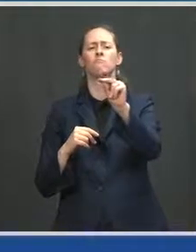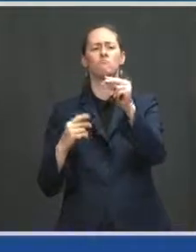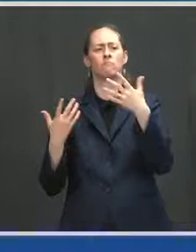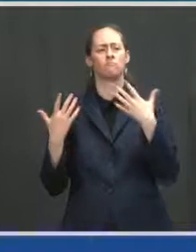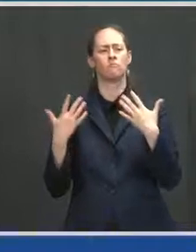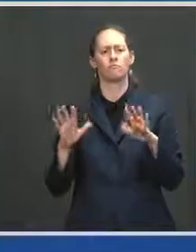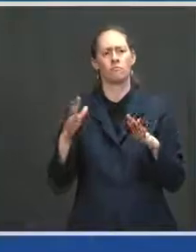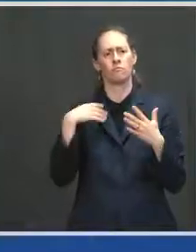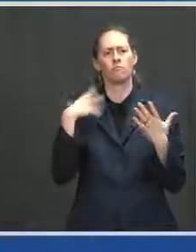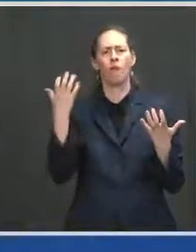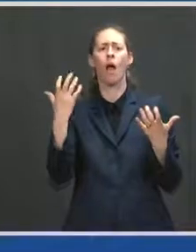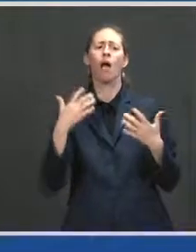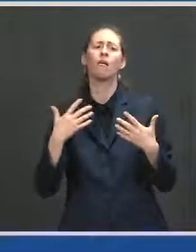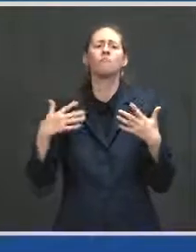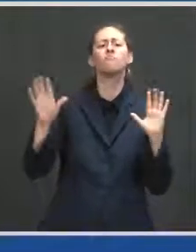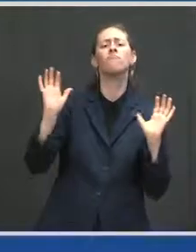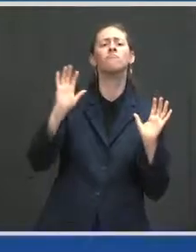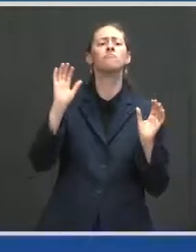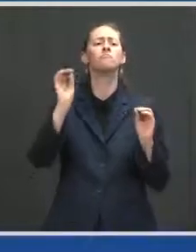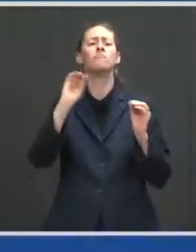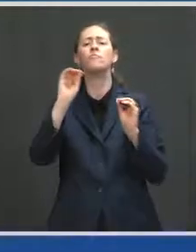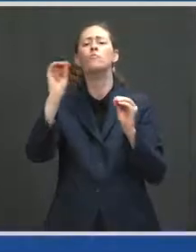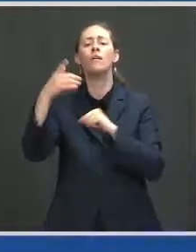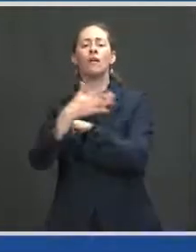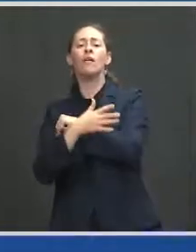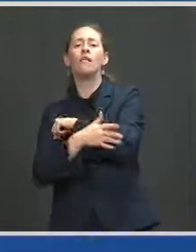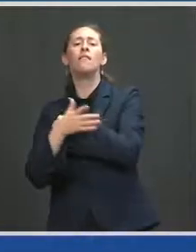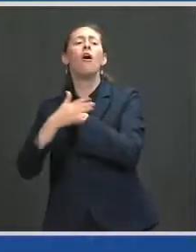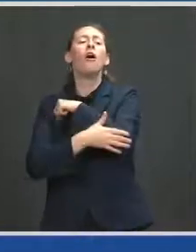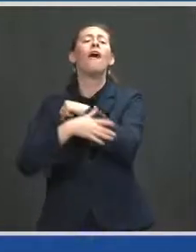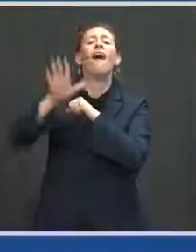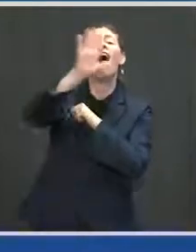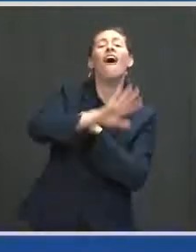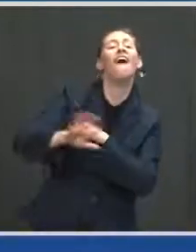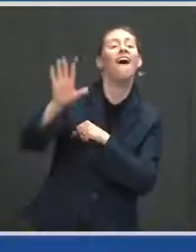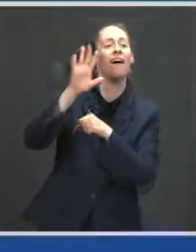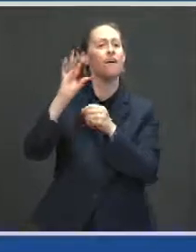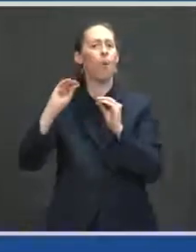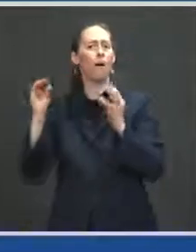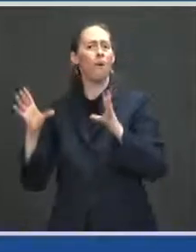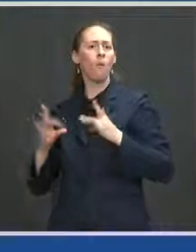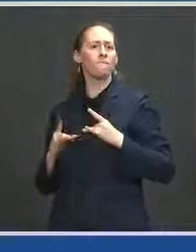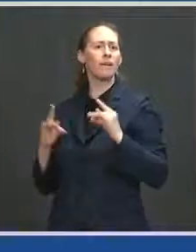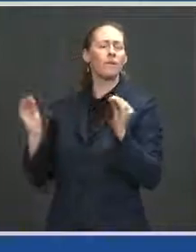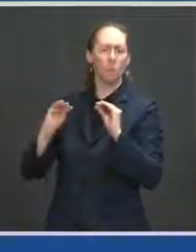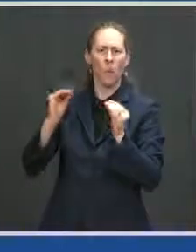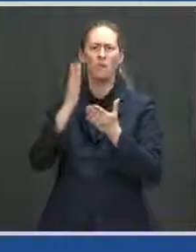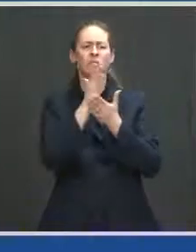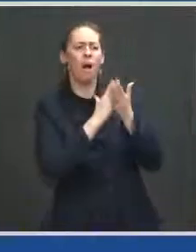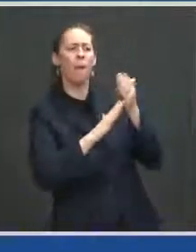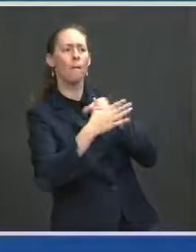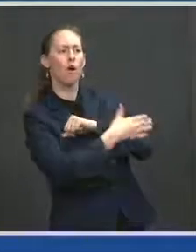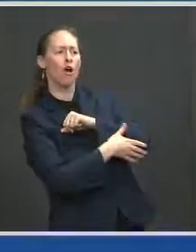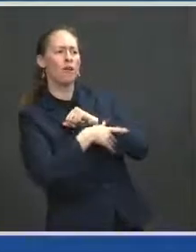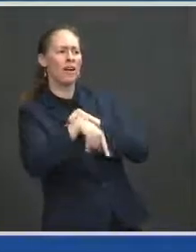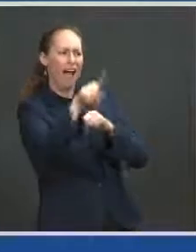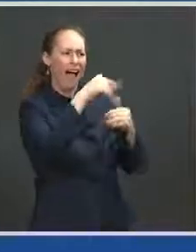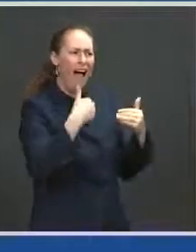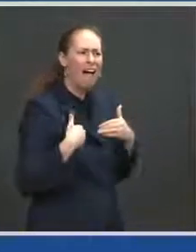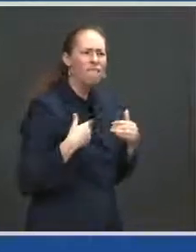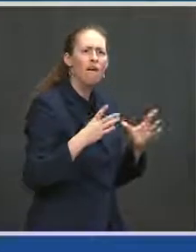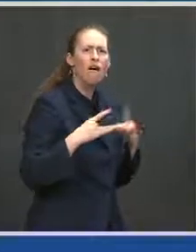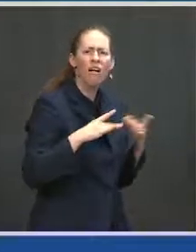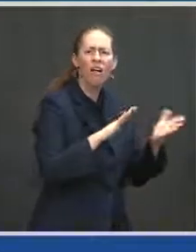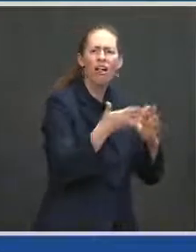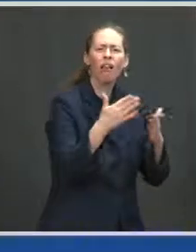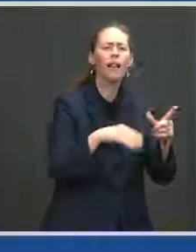arrives, death and severe illness has returned. The vaccine is free, it's safe, and it's